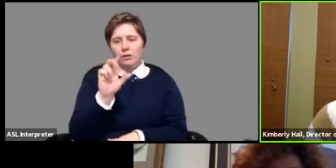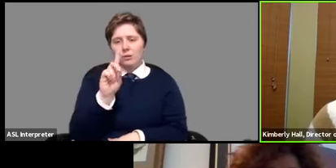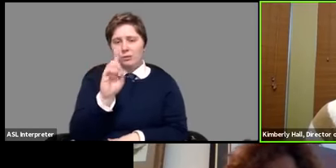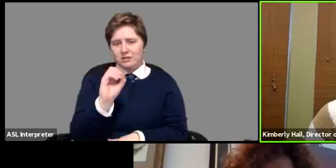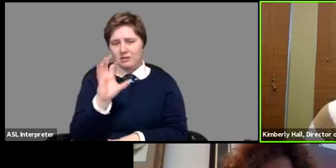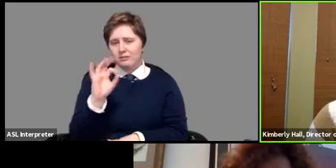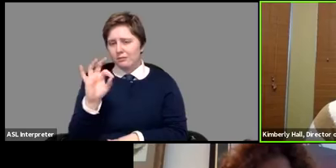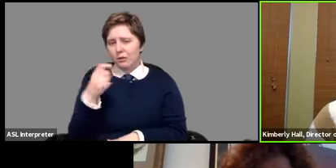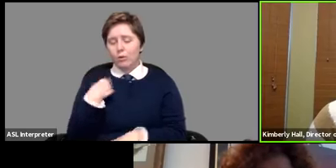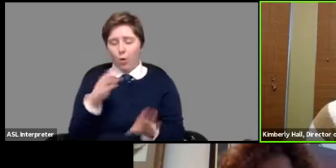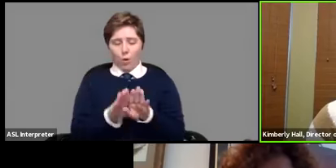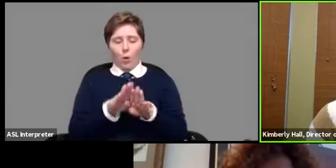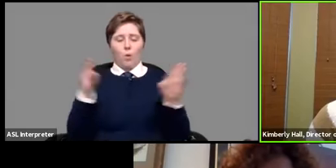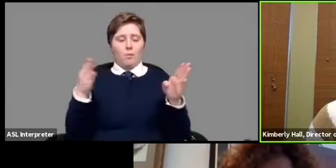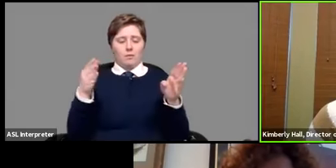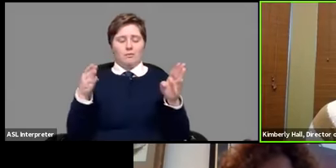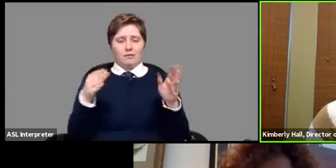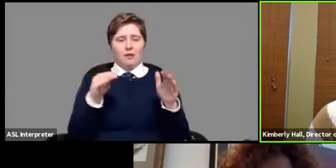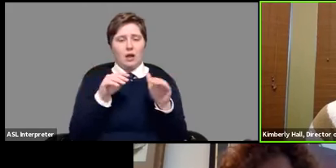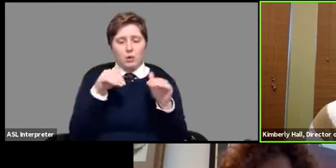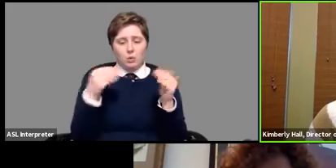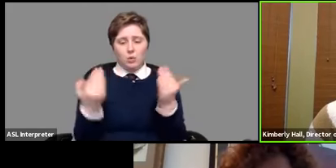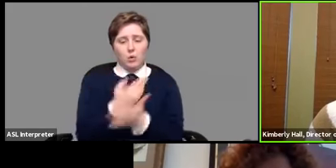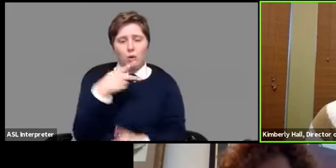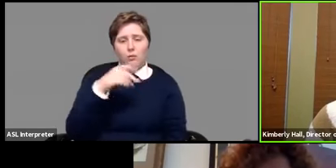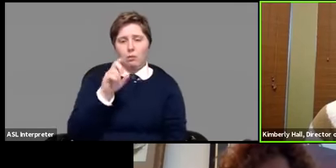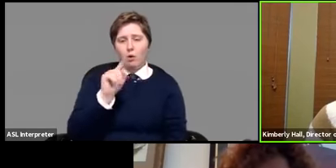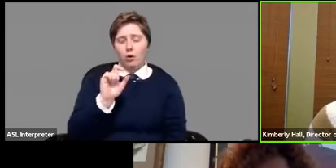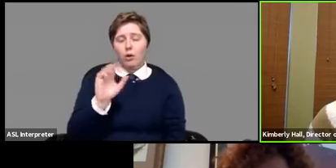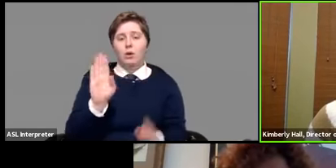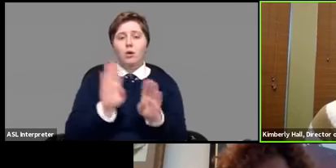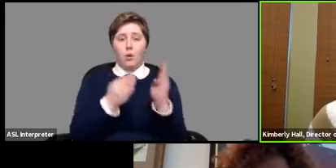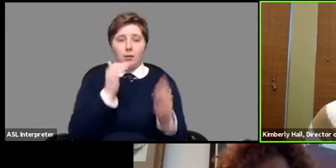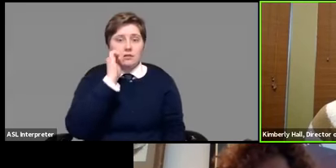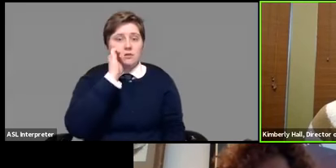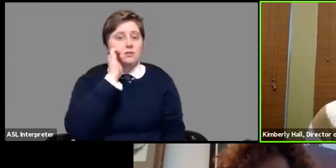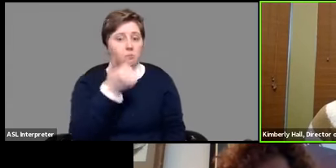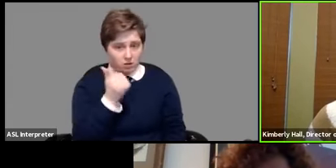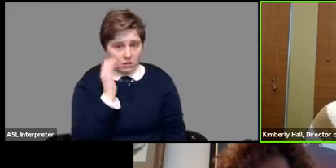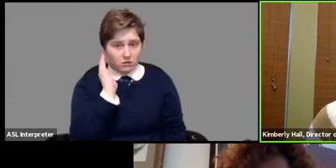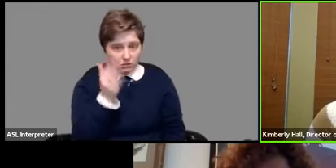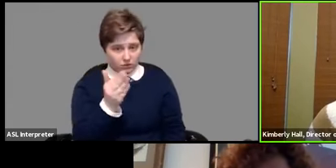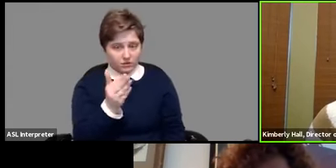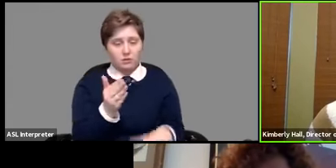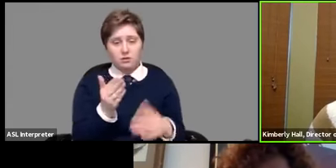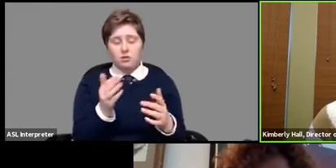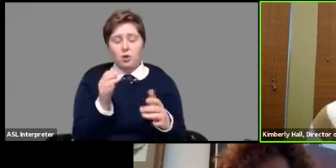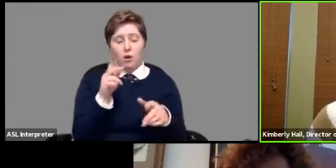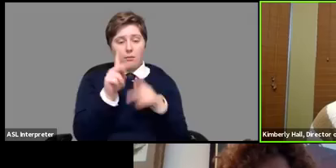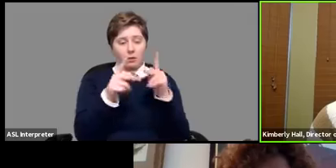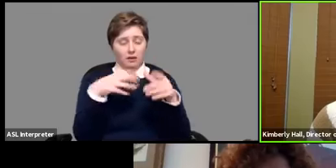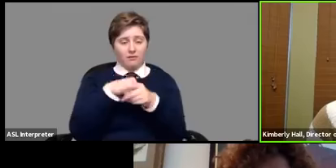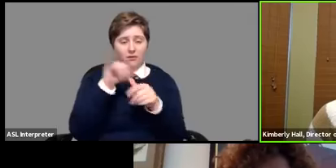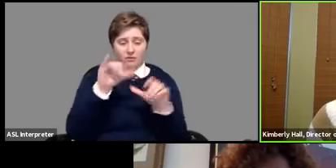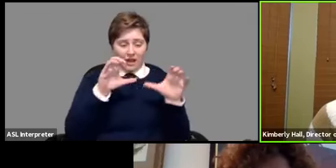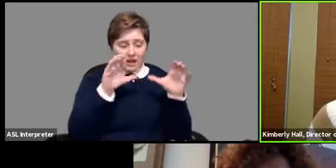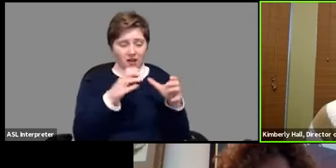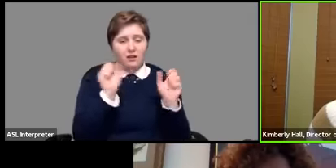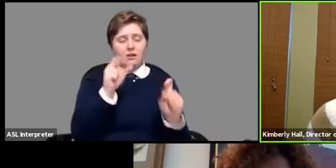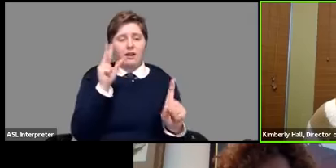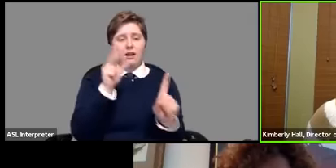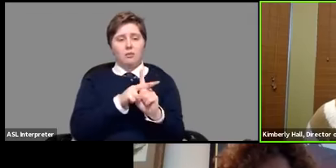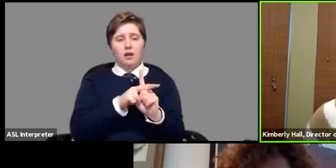portal uh that will be open later in the day tomorrow so that individuals in that category can apply for